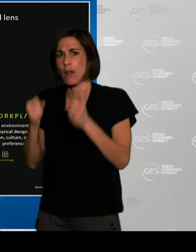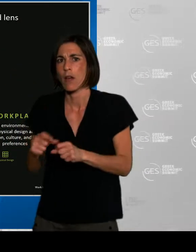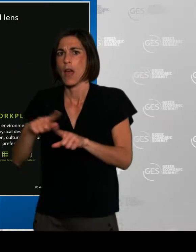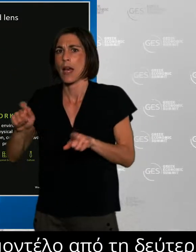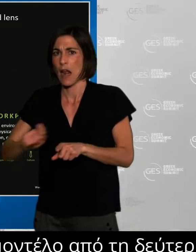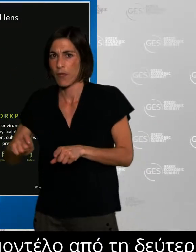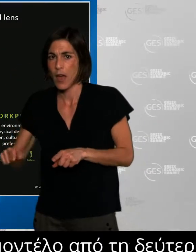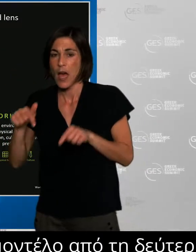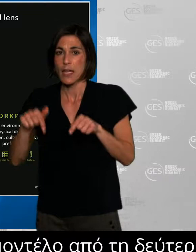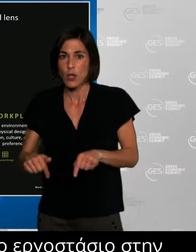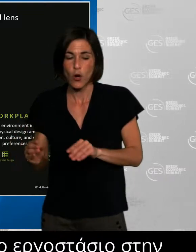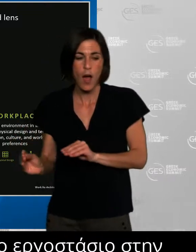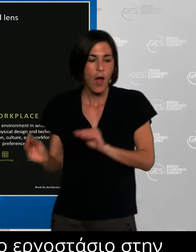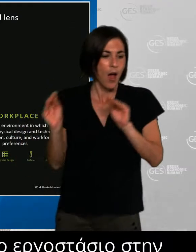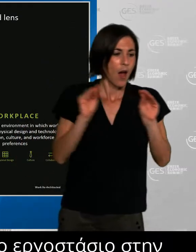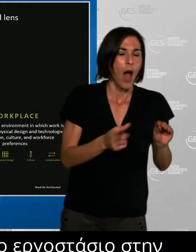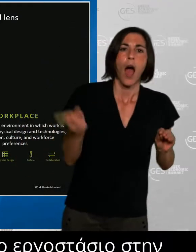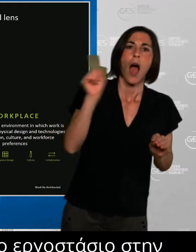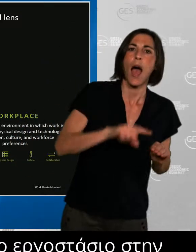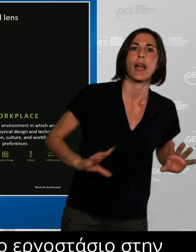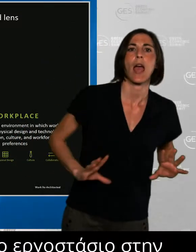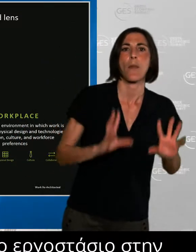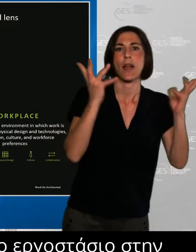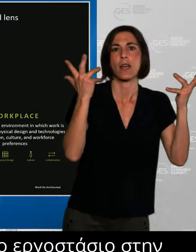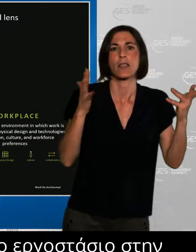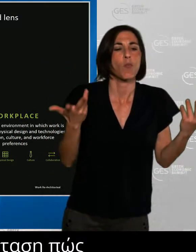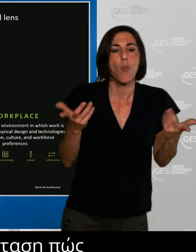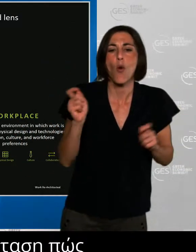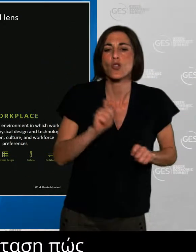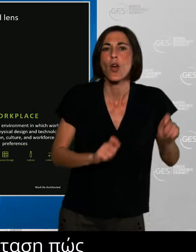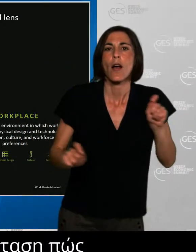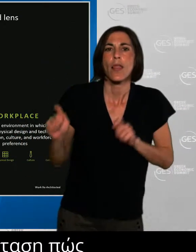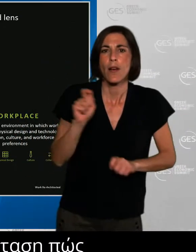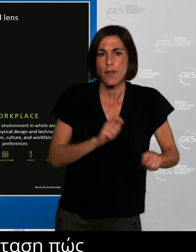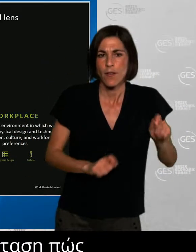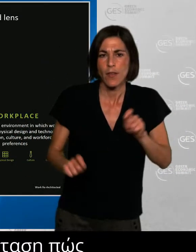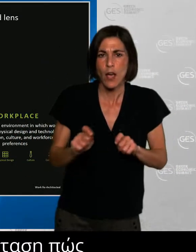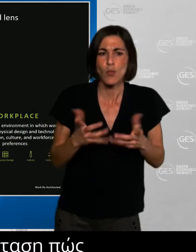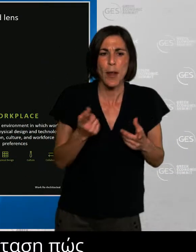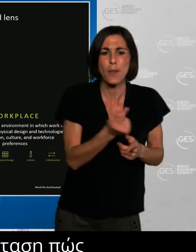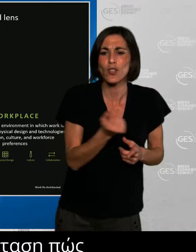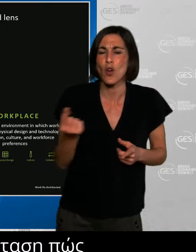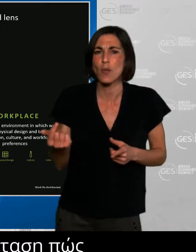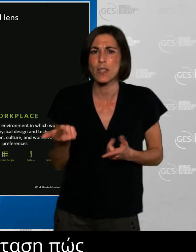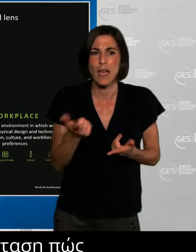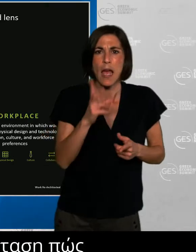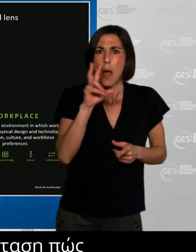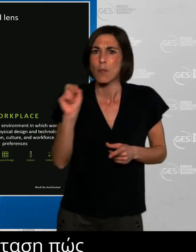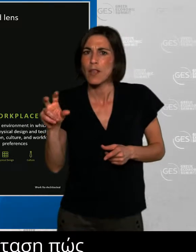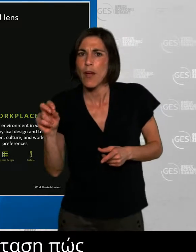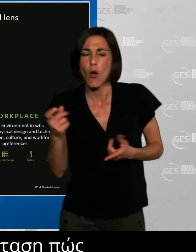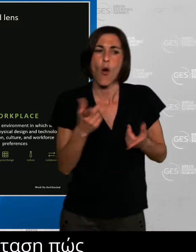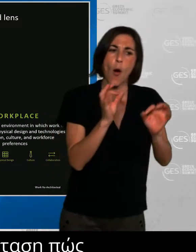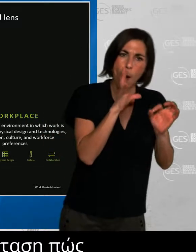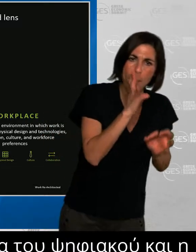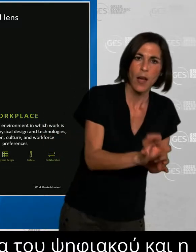create something that is a different mix of that new physical and digital workplace where the digital workplace is actually geared to the